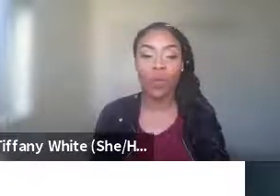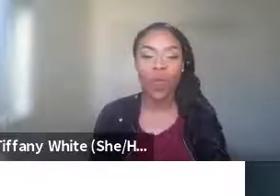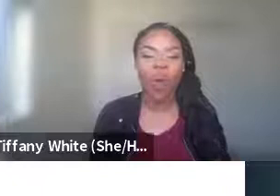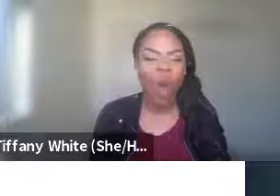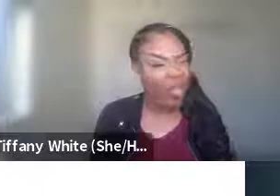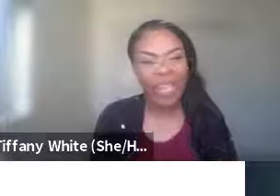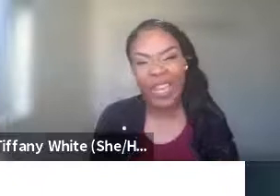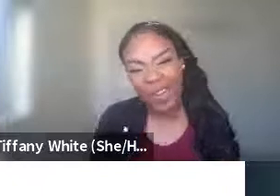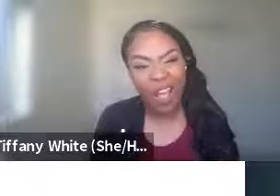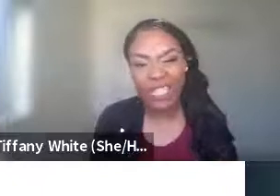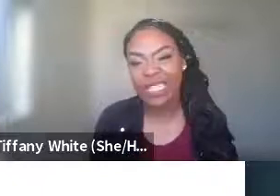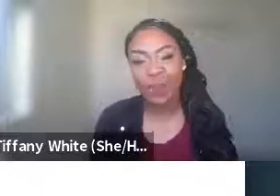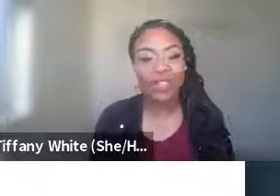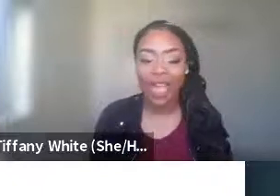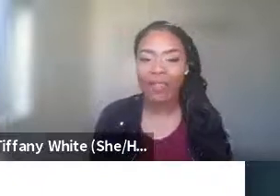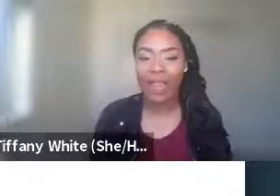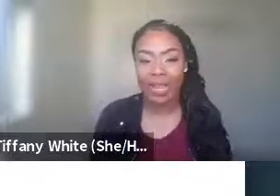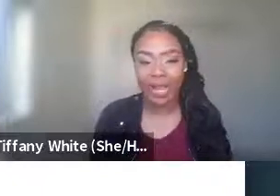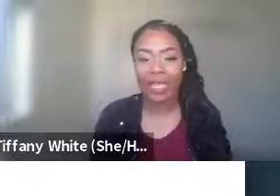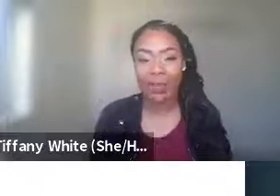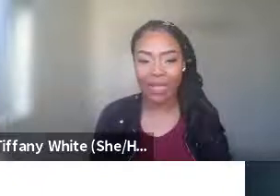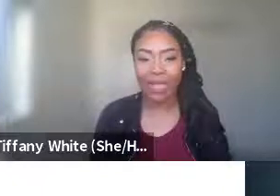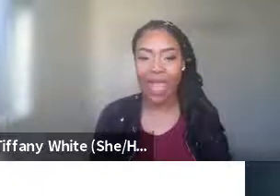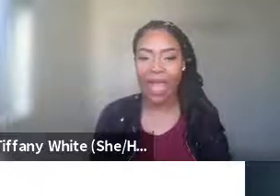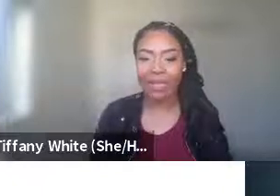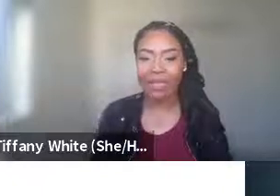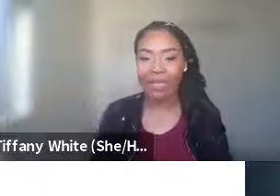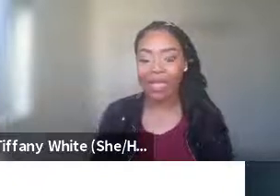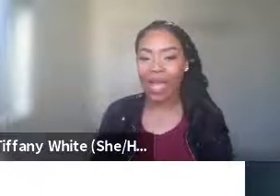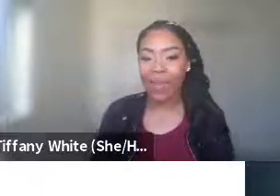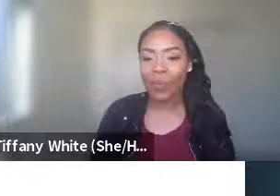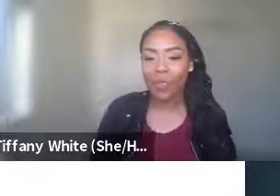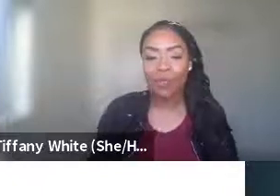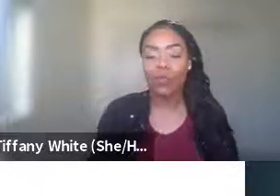day. And so all I'm getting across is that we just got to recognize the impact that it has.